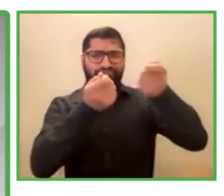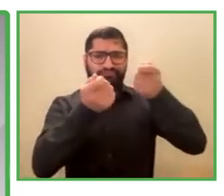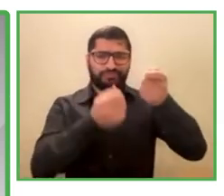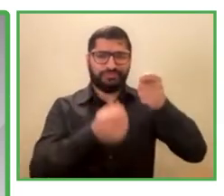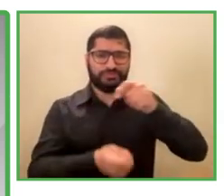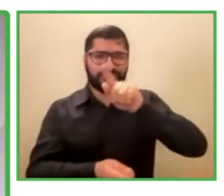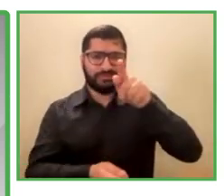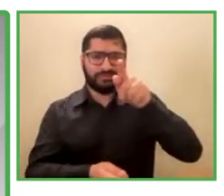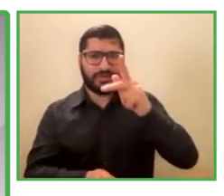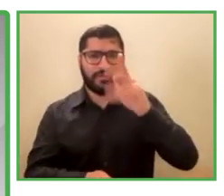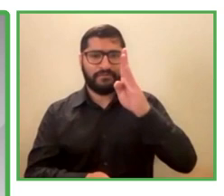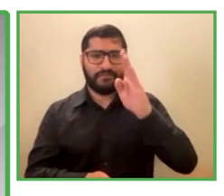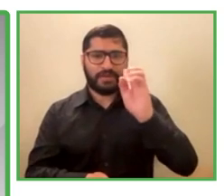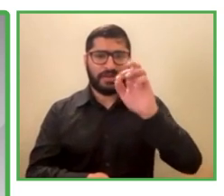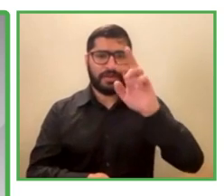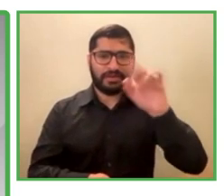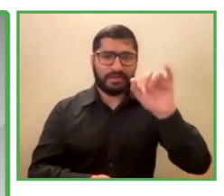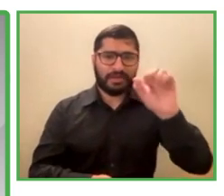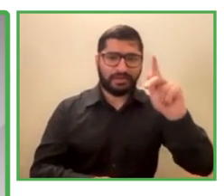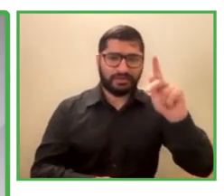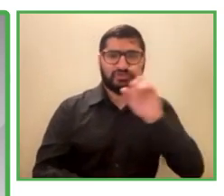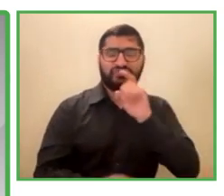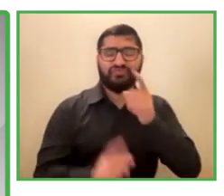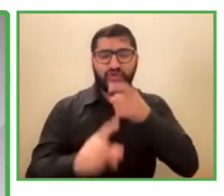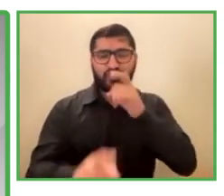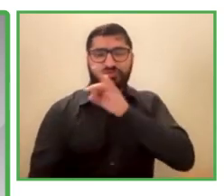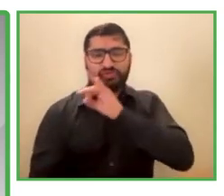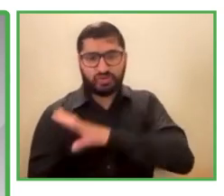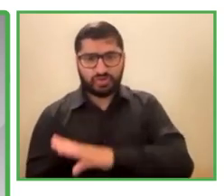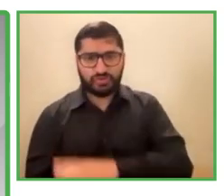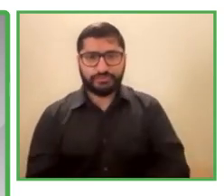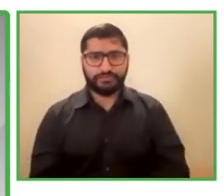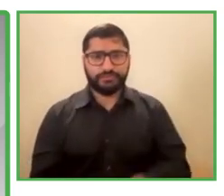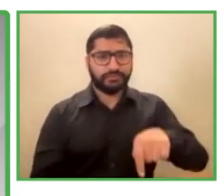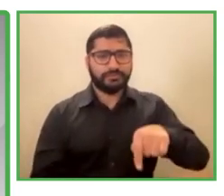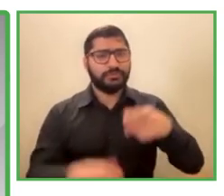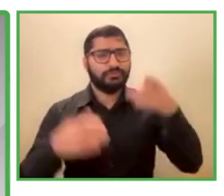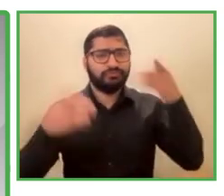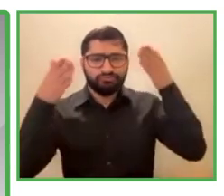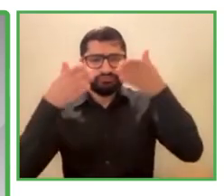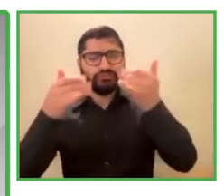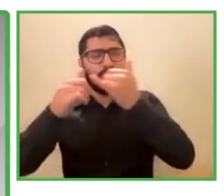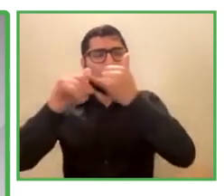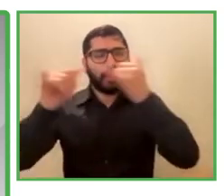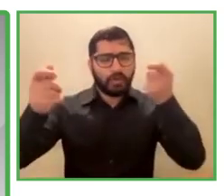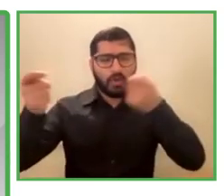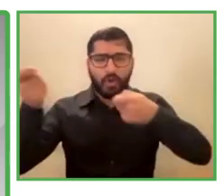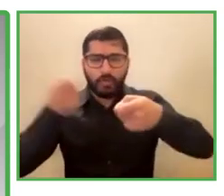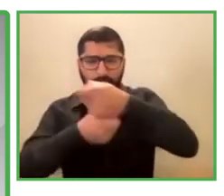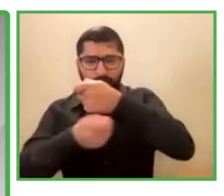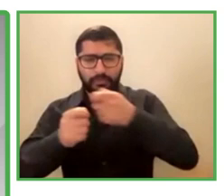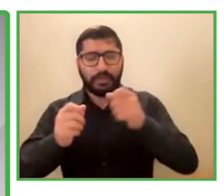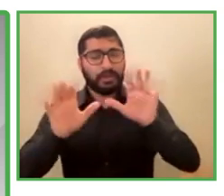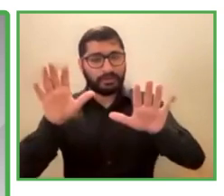SKA Bernlier, Chile, with an MBA